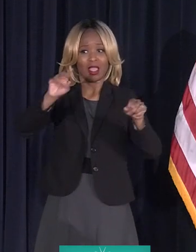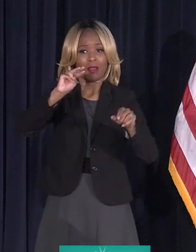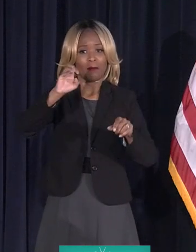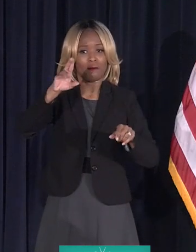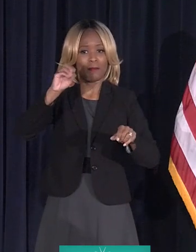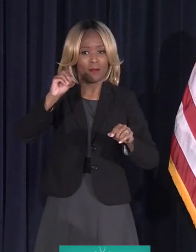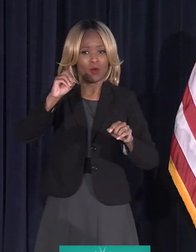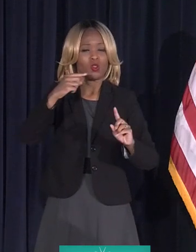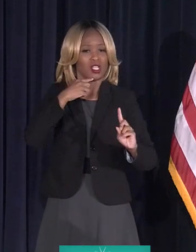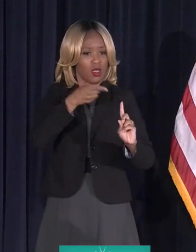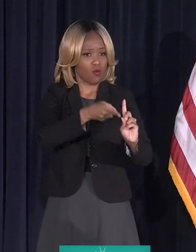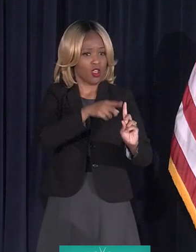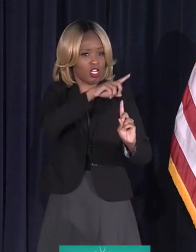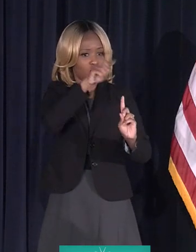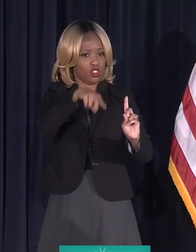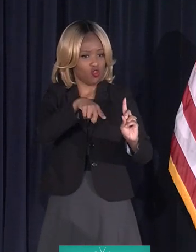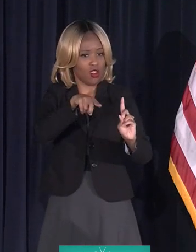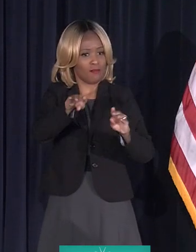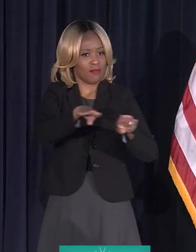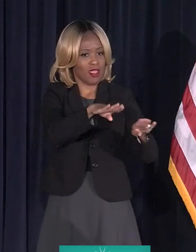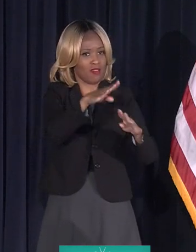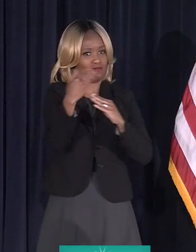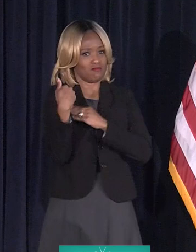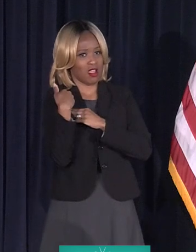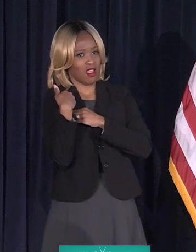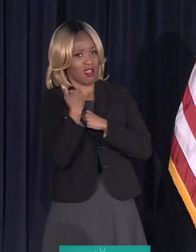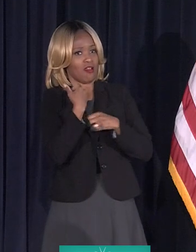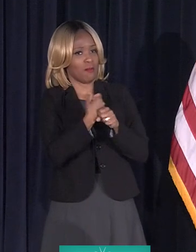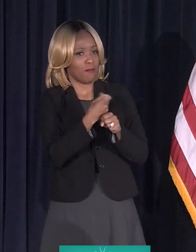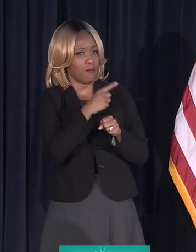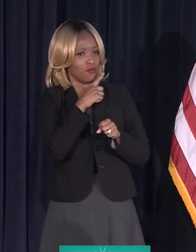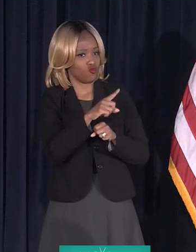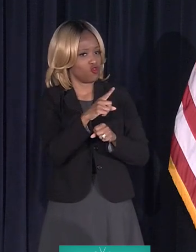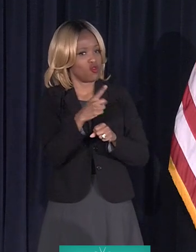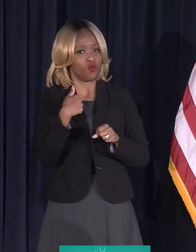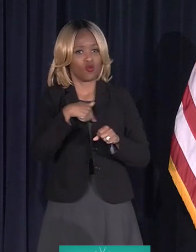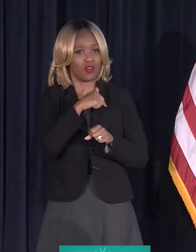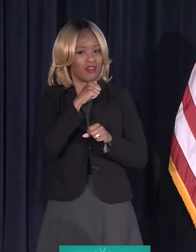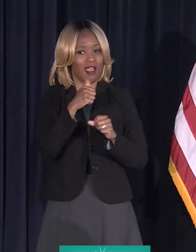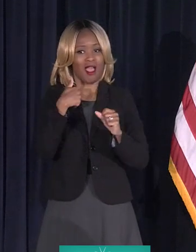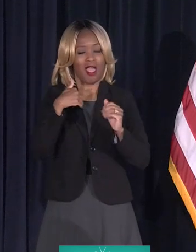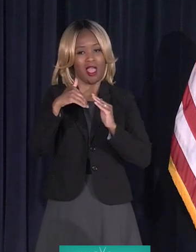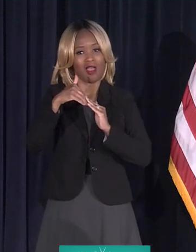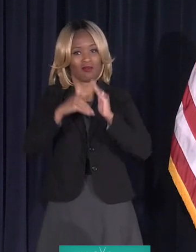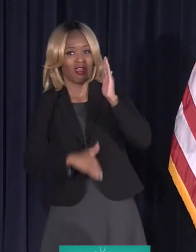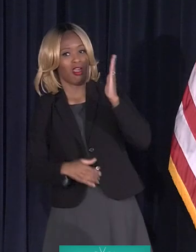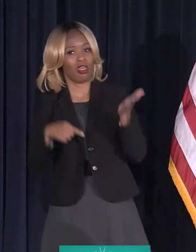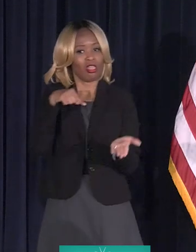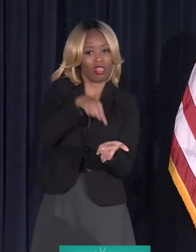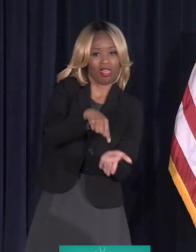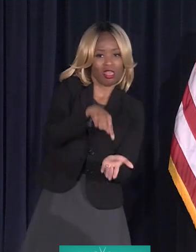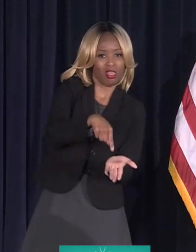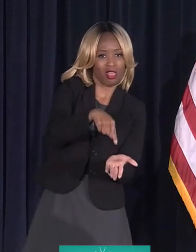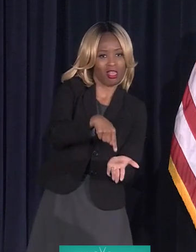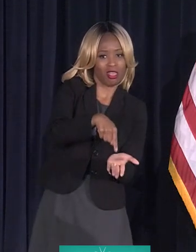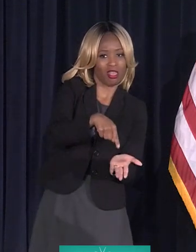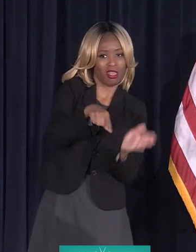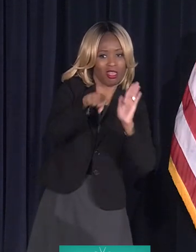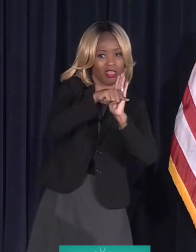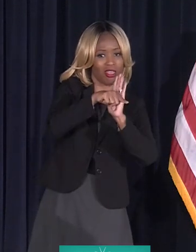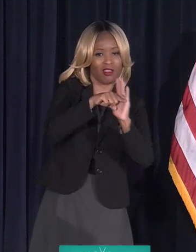Detroit as acting responsibly to make sure we don't run in to deficits. And so we are confident